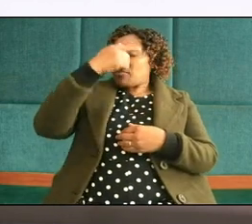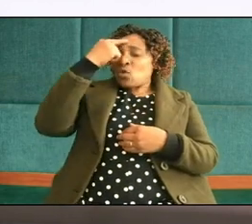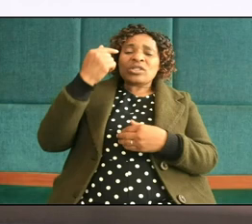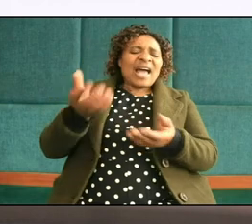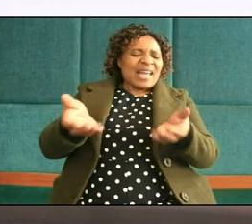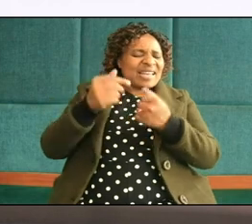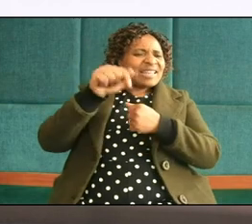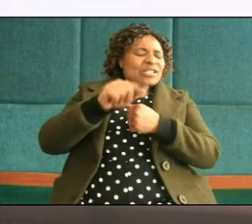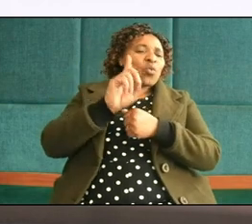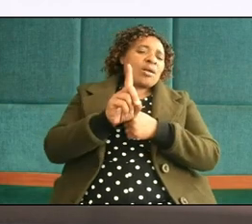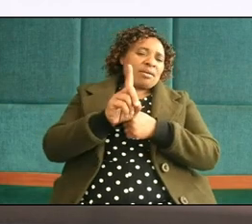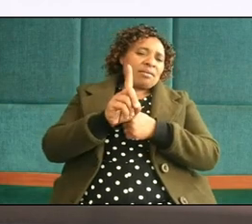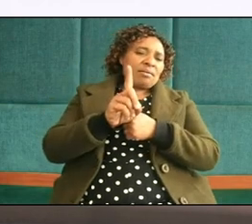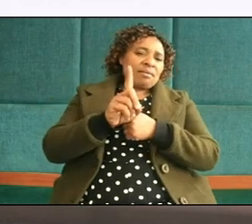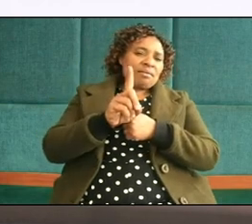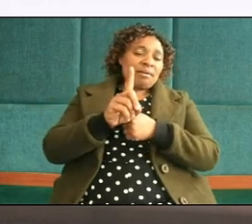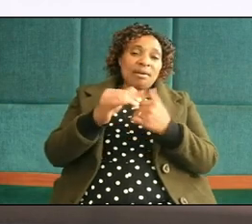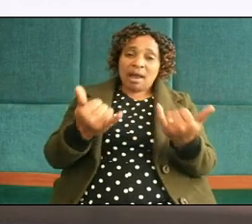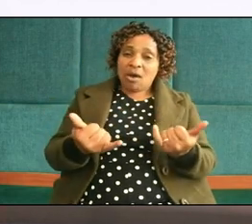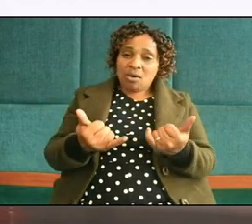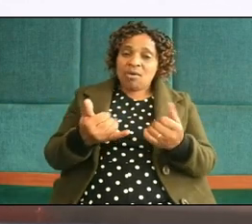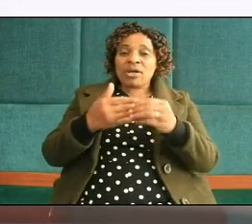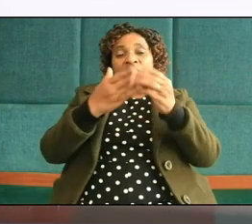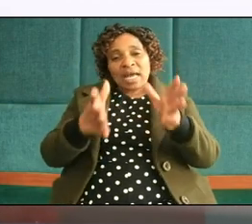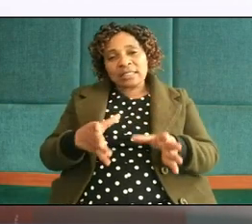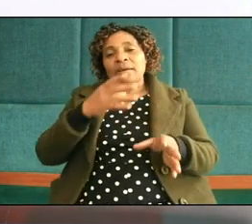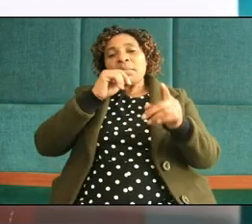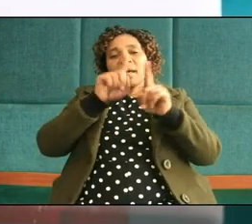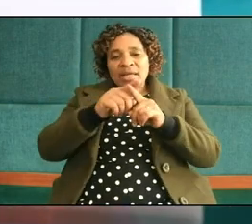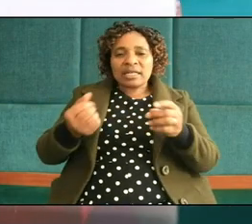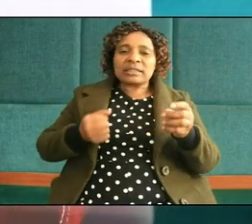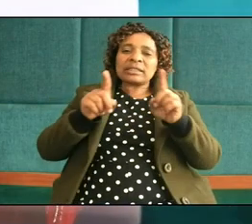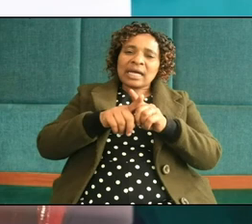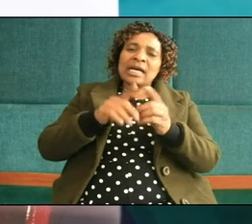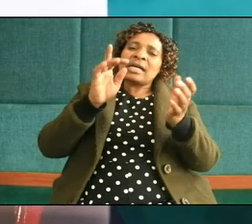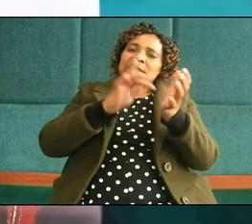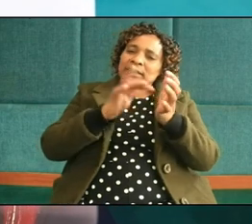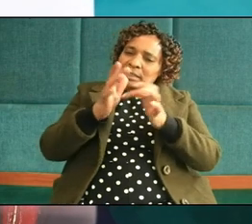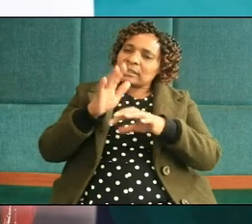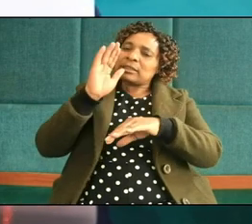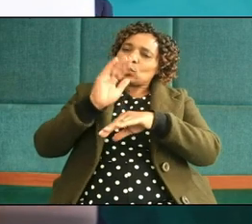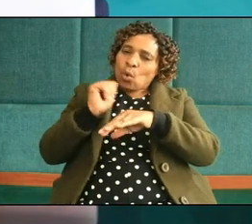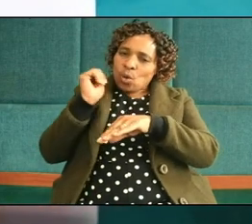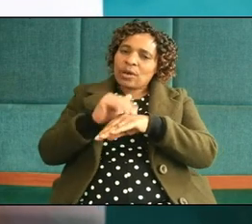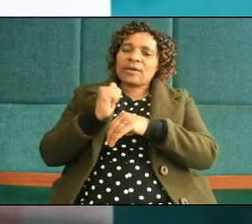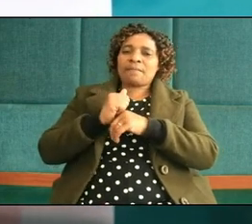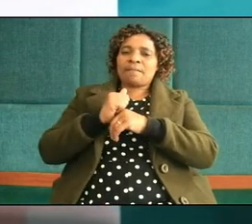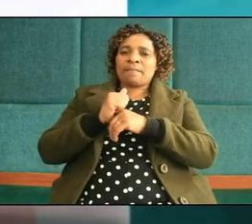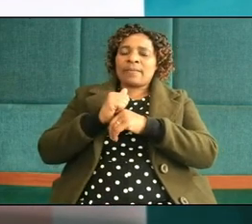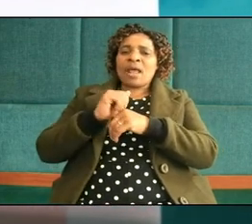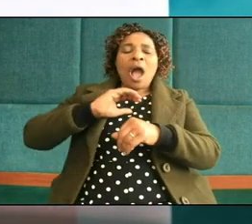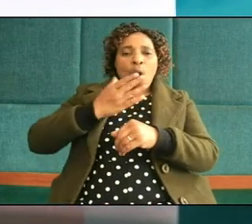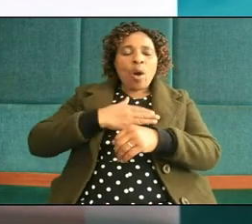work leaders brothers sisters Jesus is crying in our